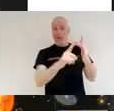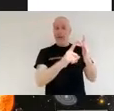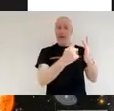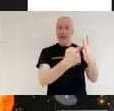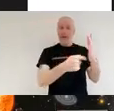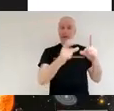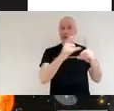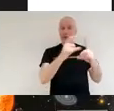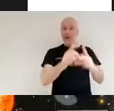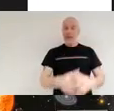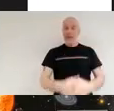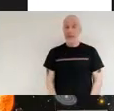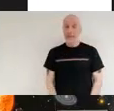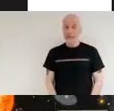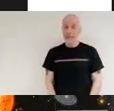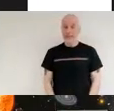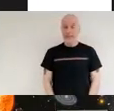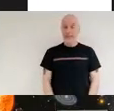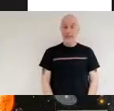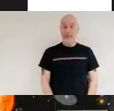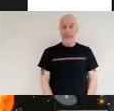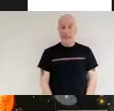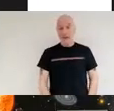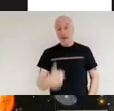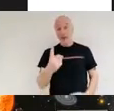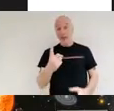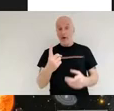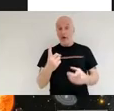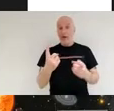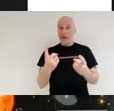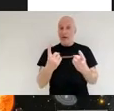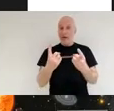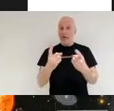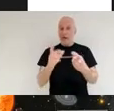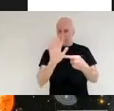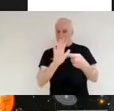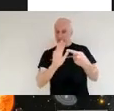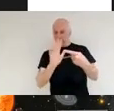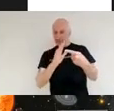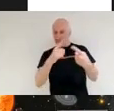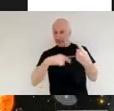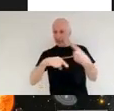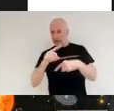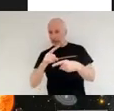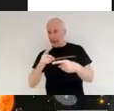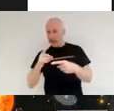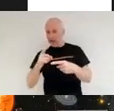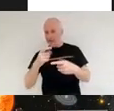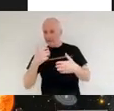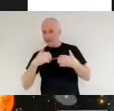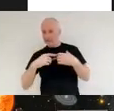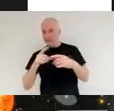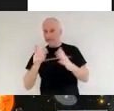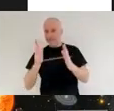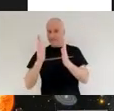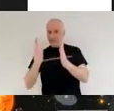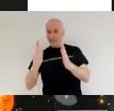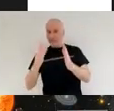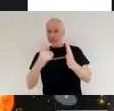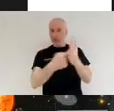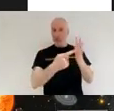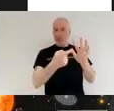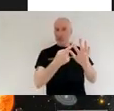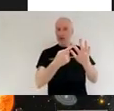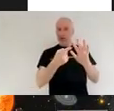one area that we're particularly interested in with the web telescope is a period of time called re-ionization